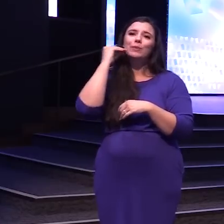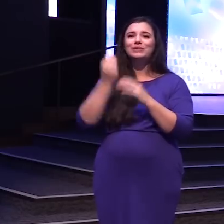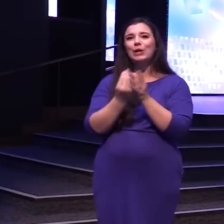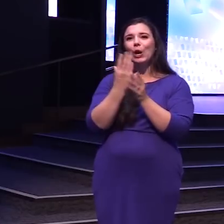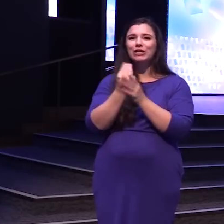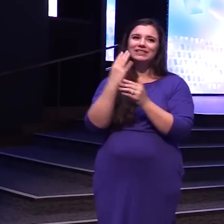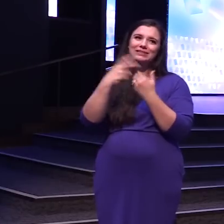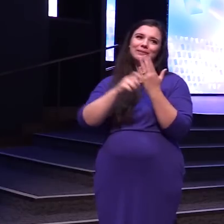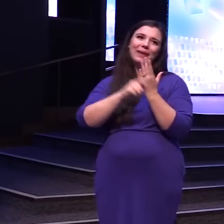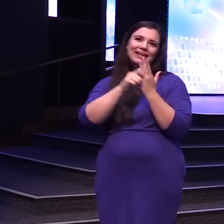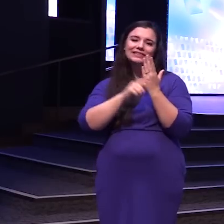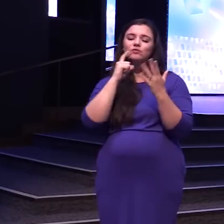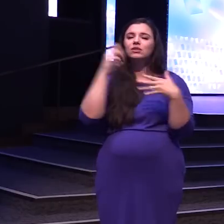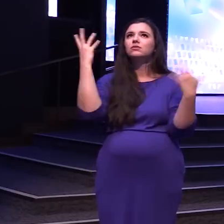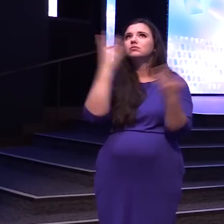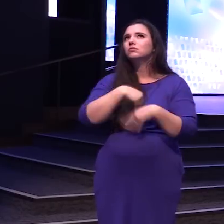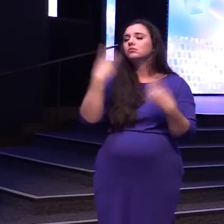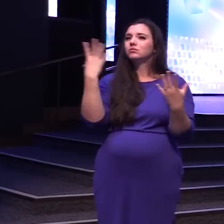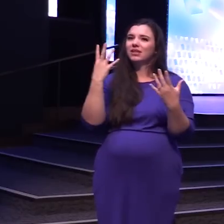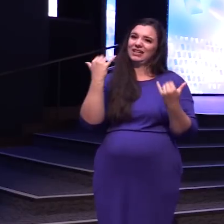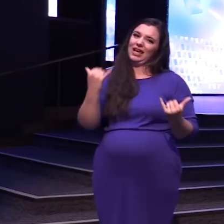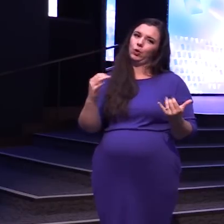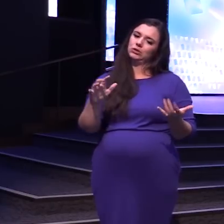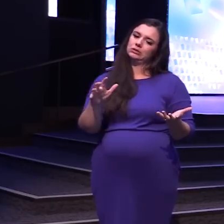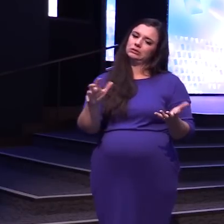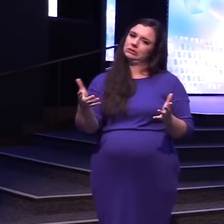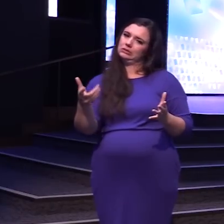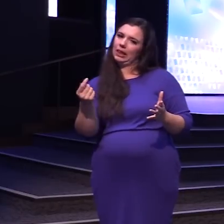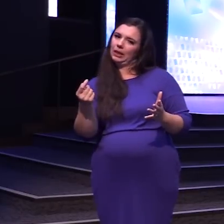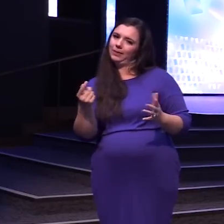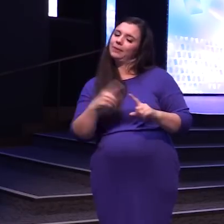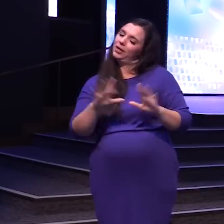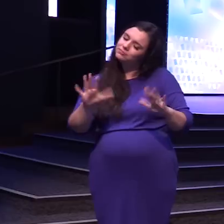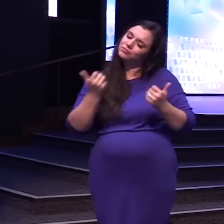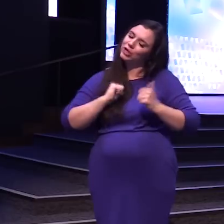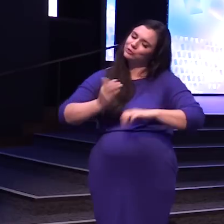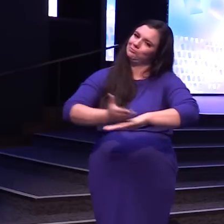was stunning It's a little in disrepair Right now But we're getting there